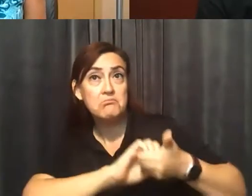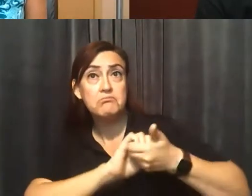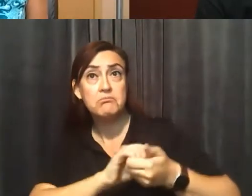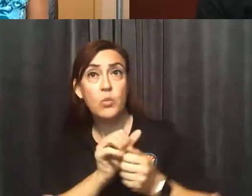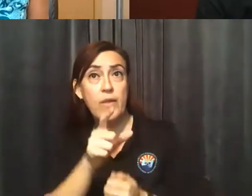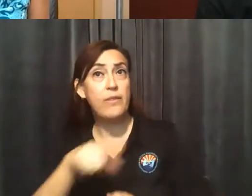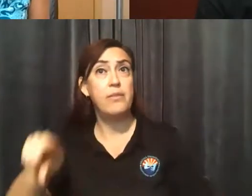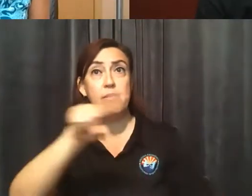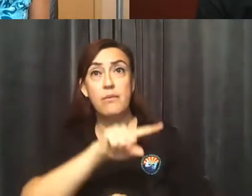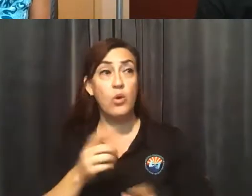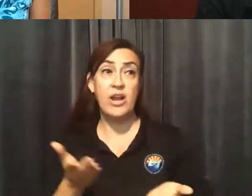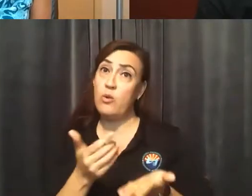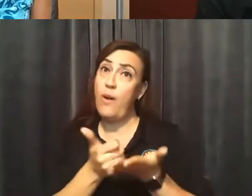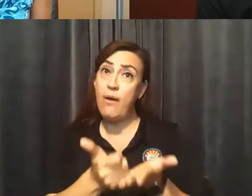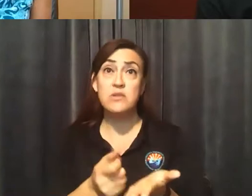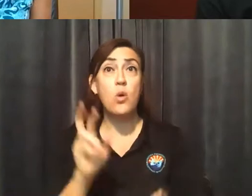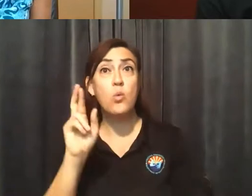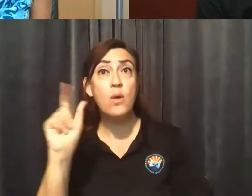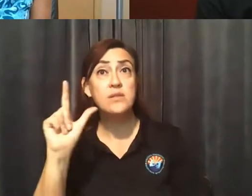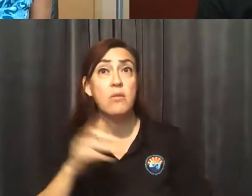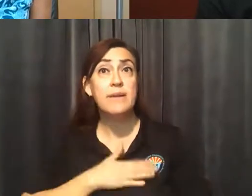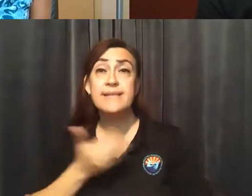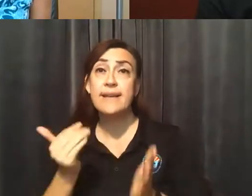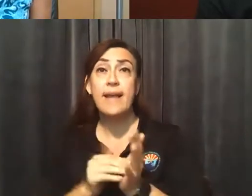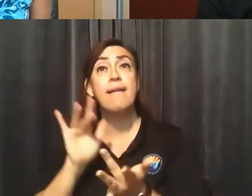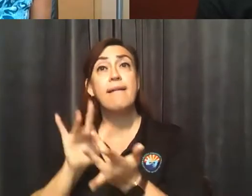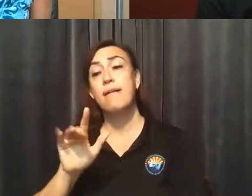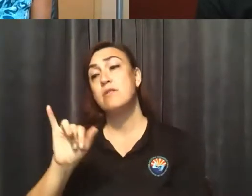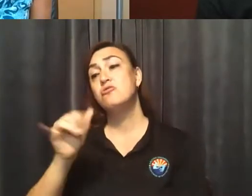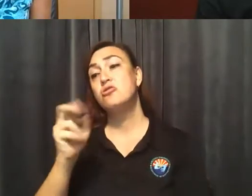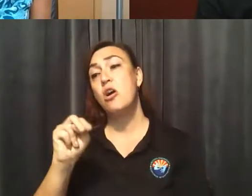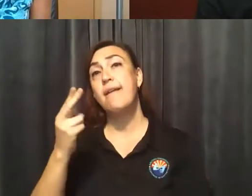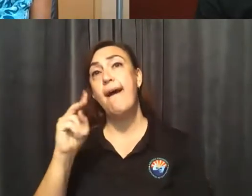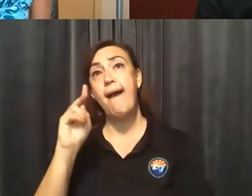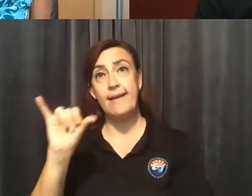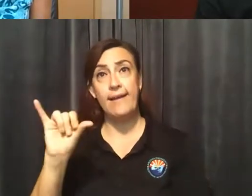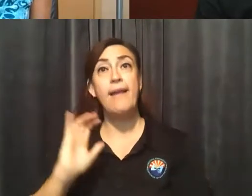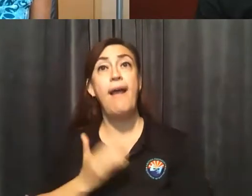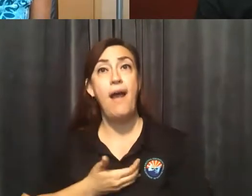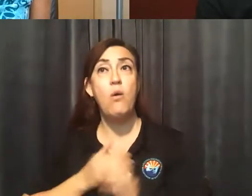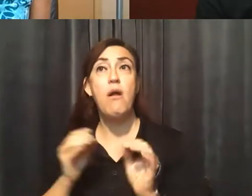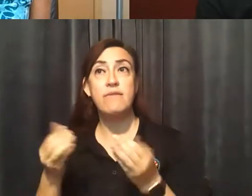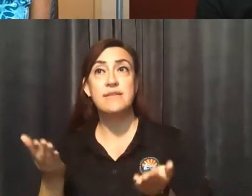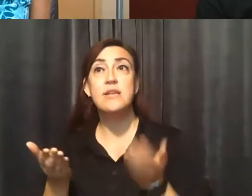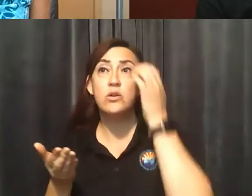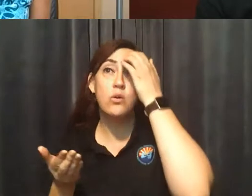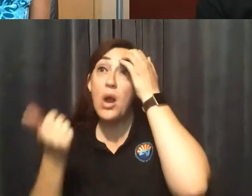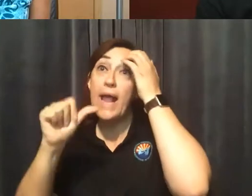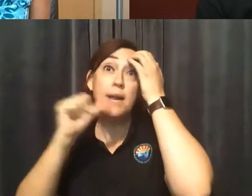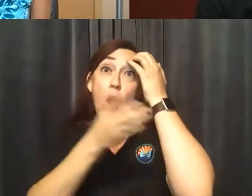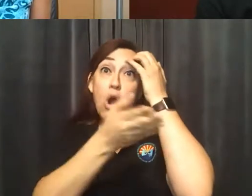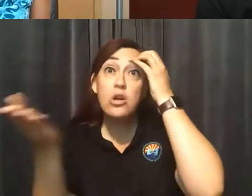We're here to help. So Russell, please again, reach out to John Heine here in our office or any bars for that matter.